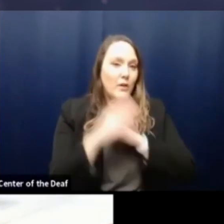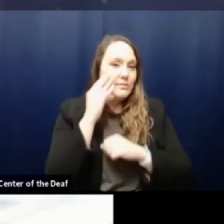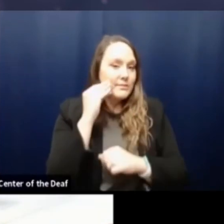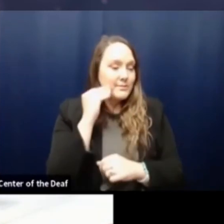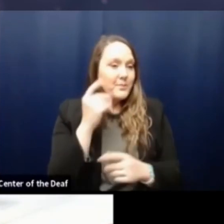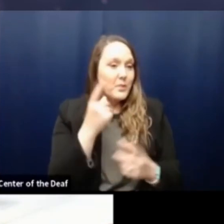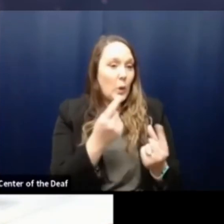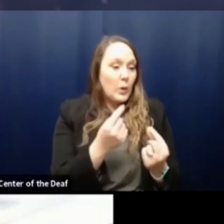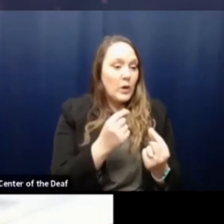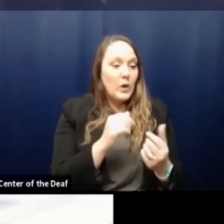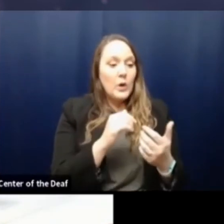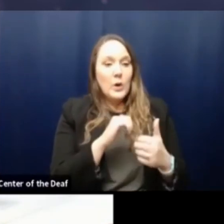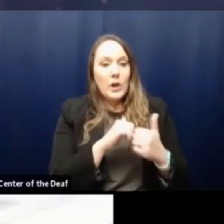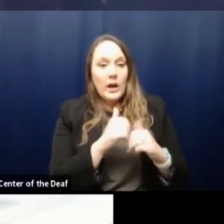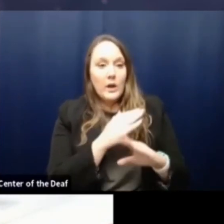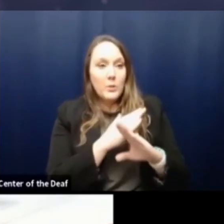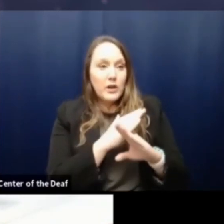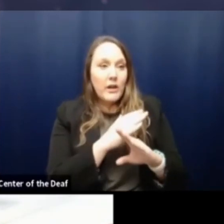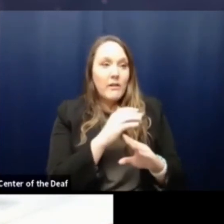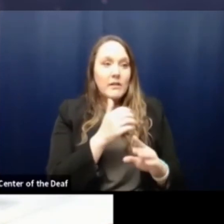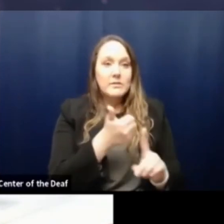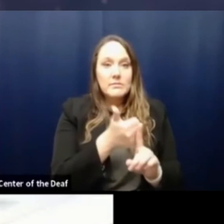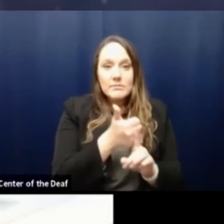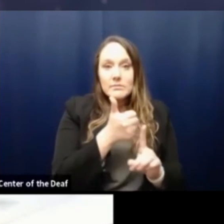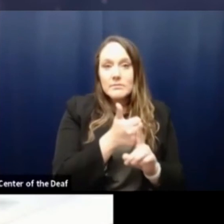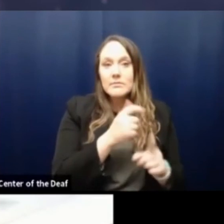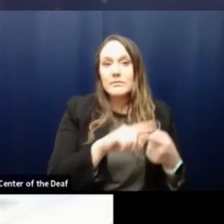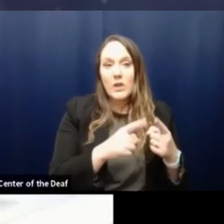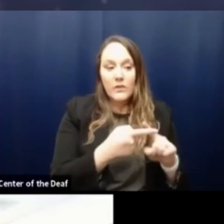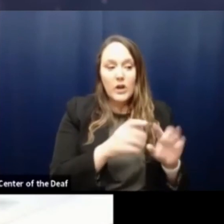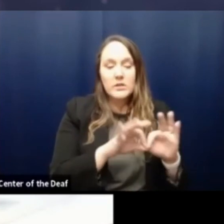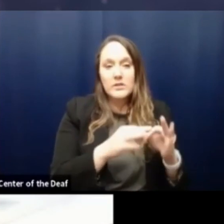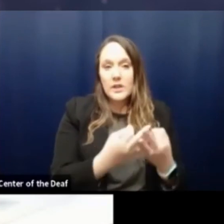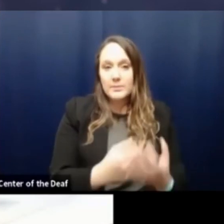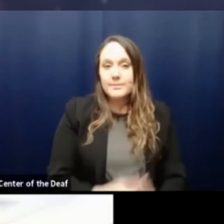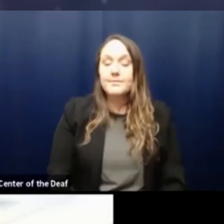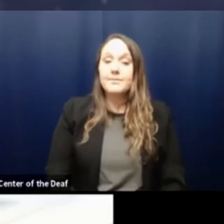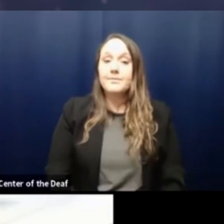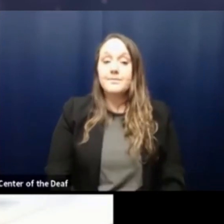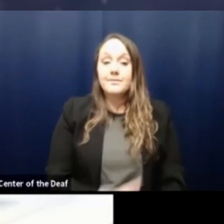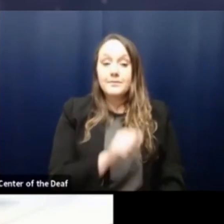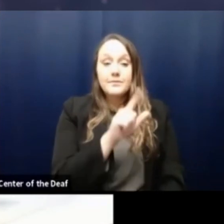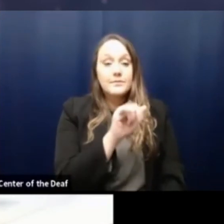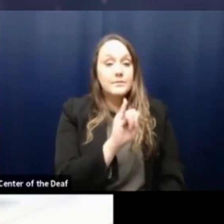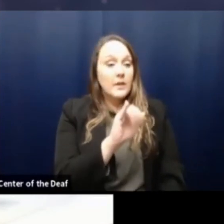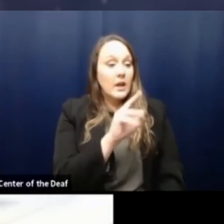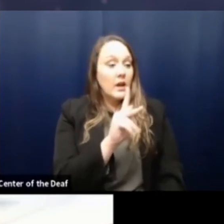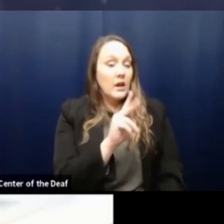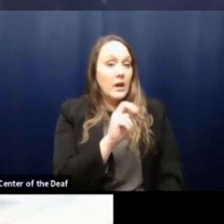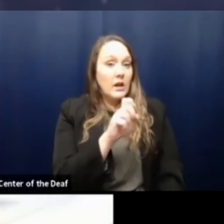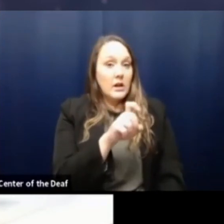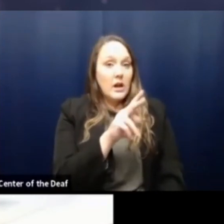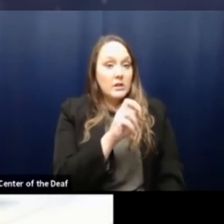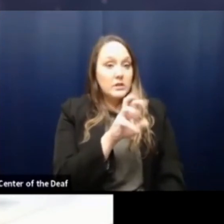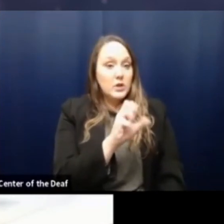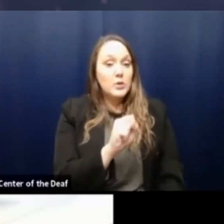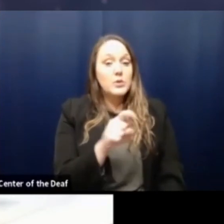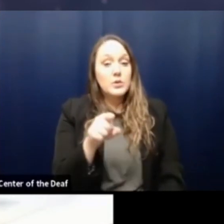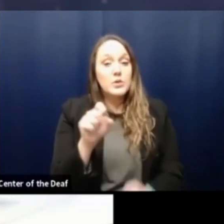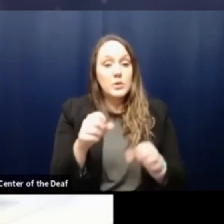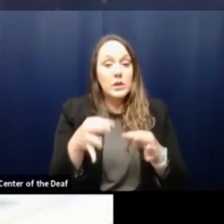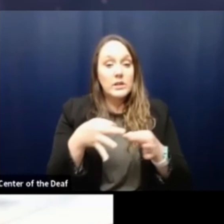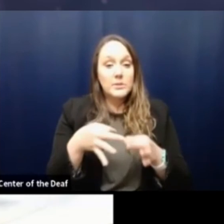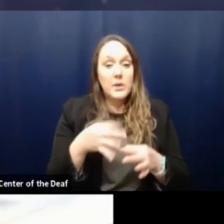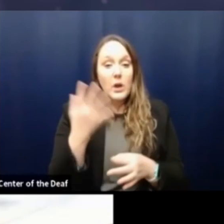themselves and their friends and loved ones safe. From Allie with Knox news. Can you explain why additional eligible